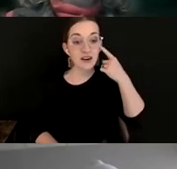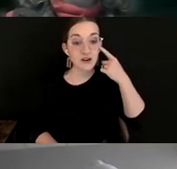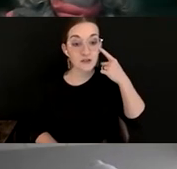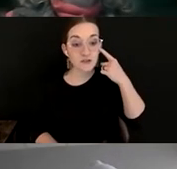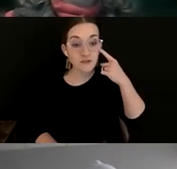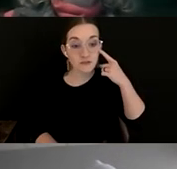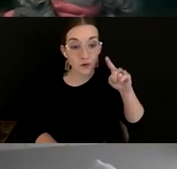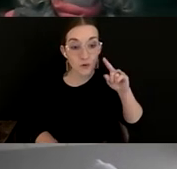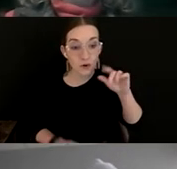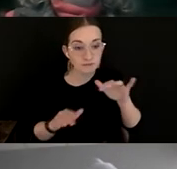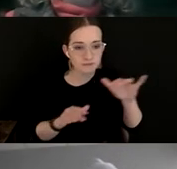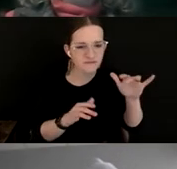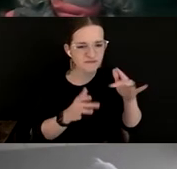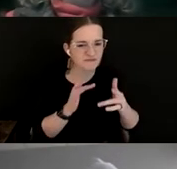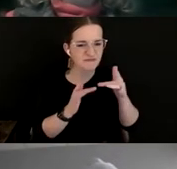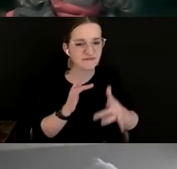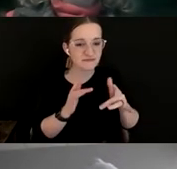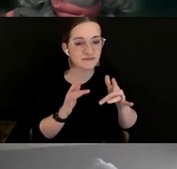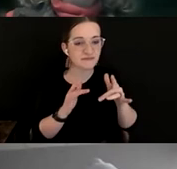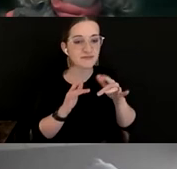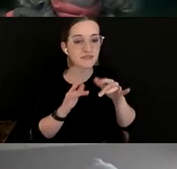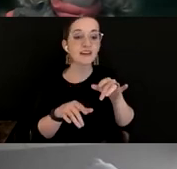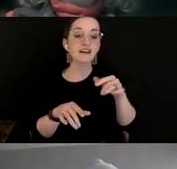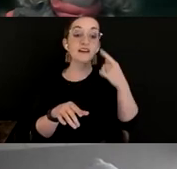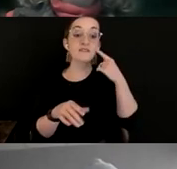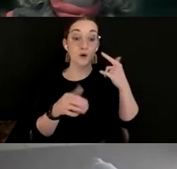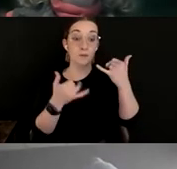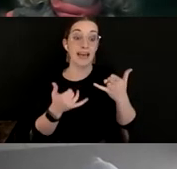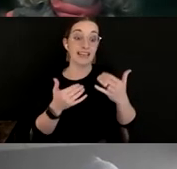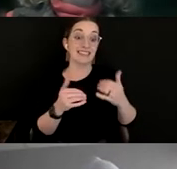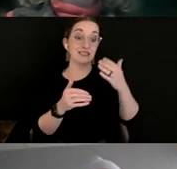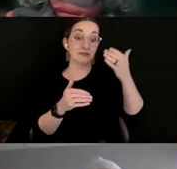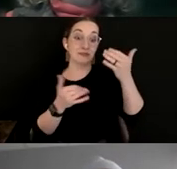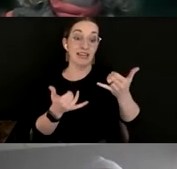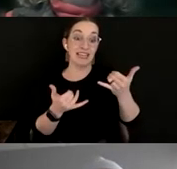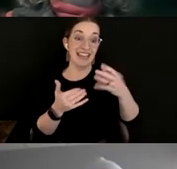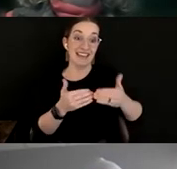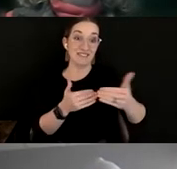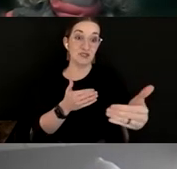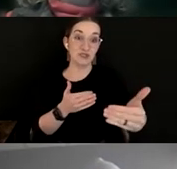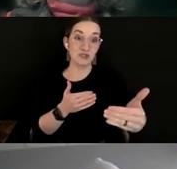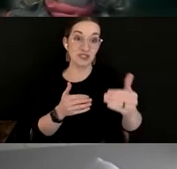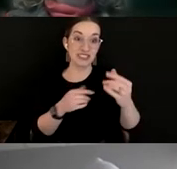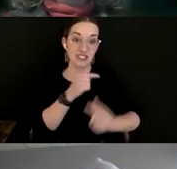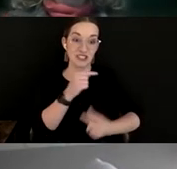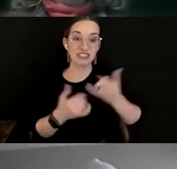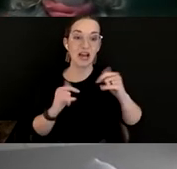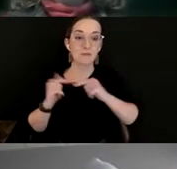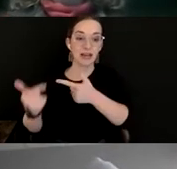to their elders, the past and present, as well as future generations. I think now I will pass it over to Dave.